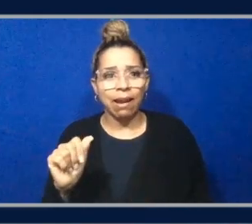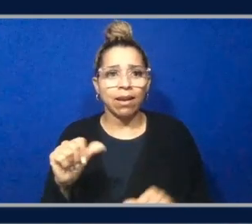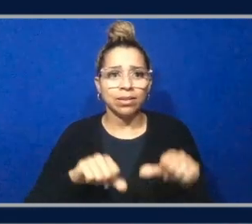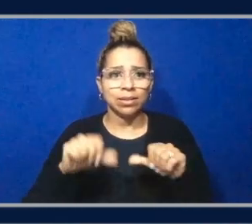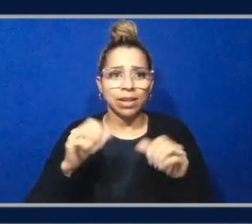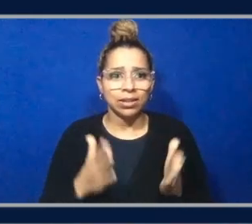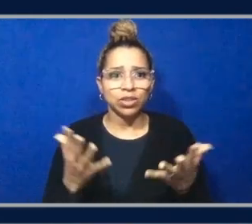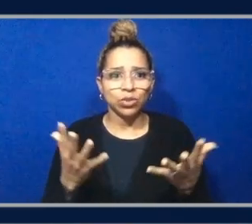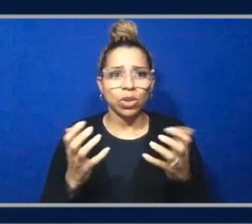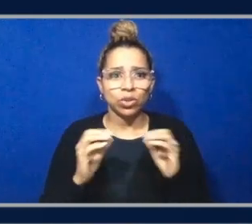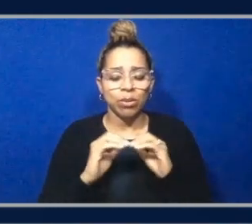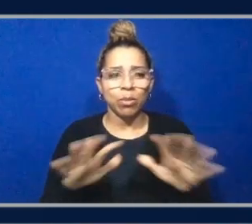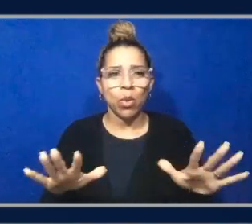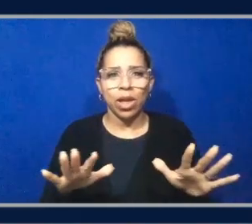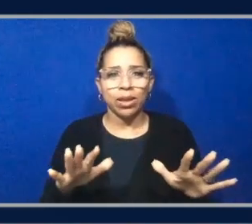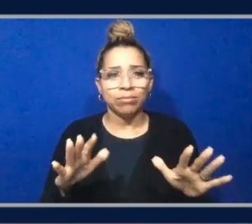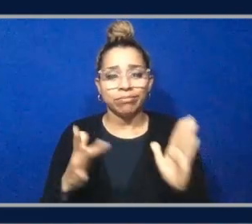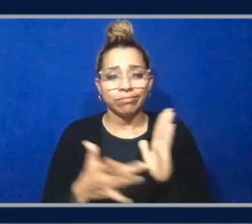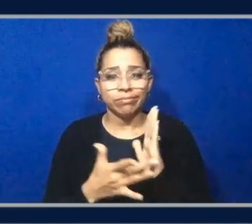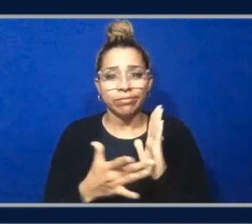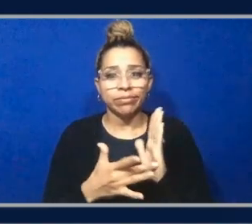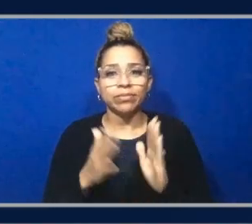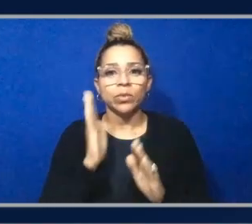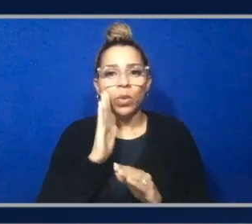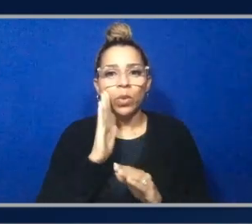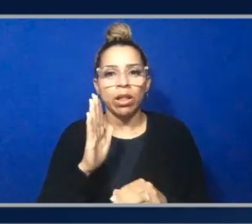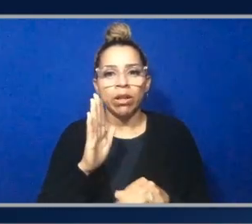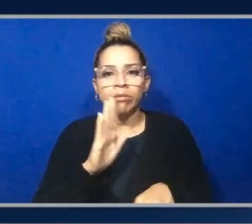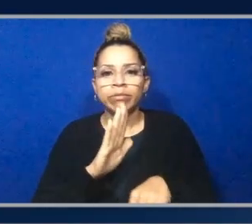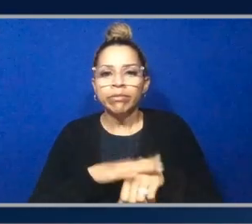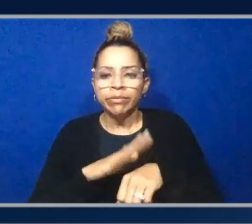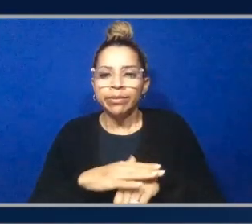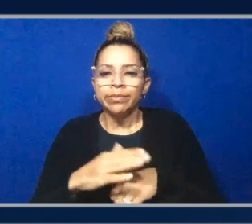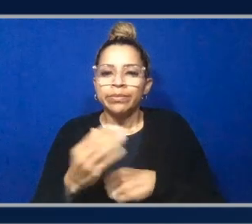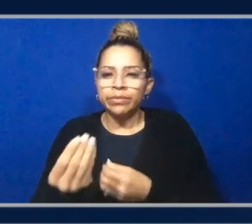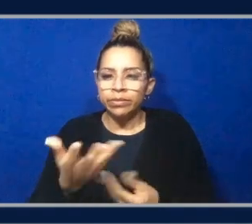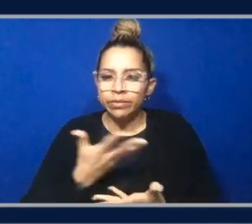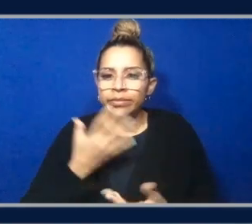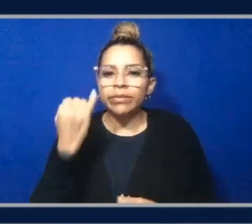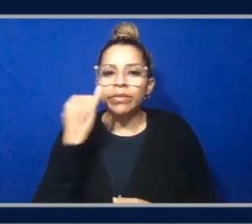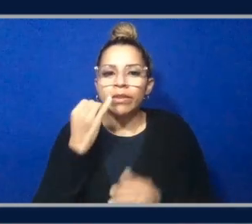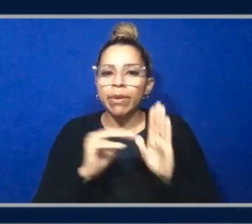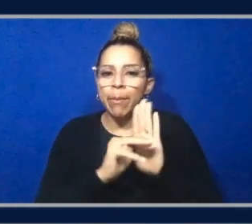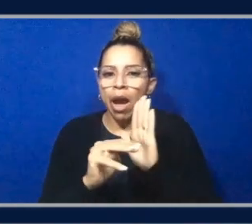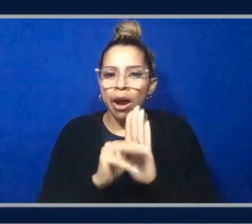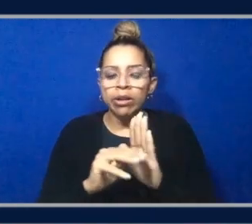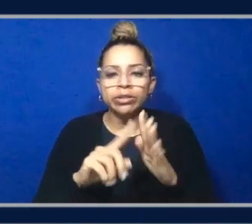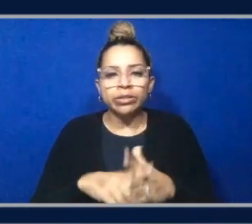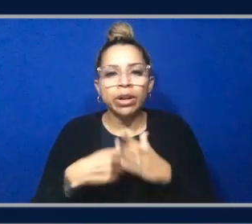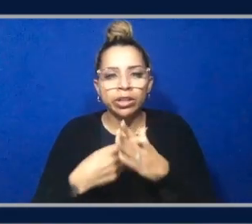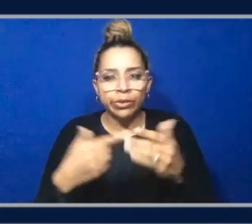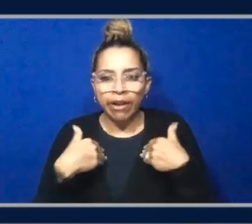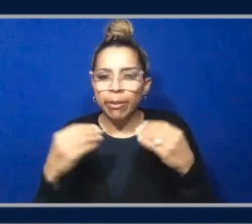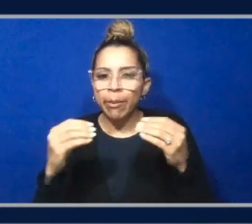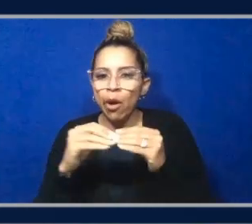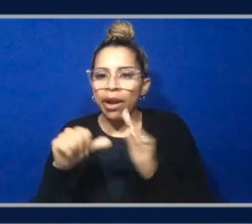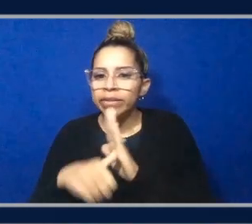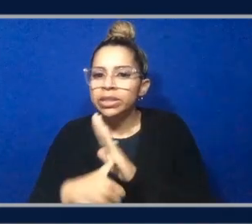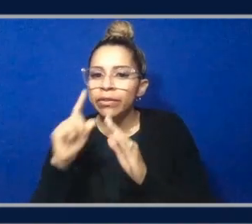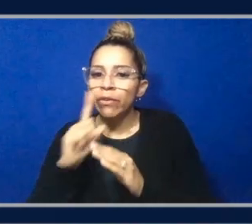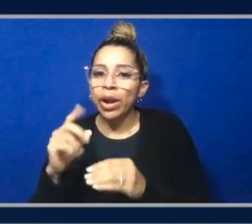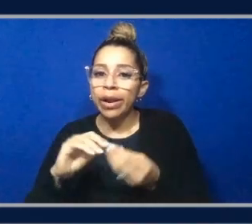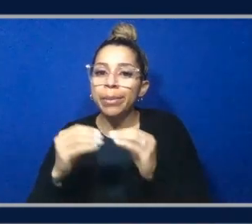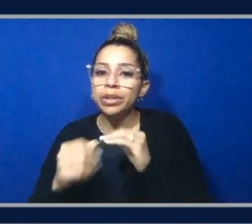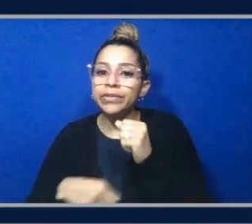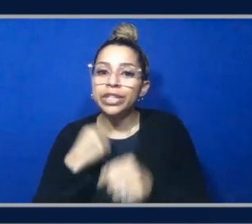mechanism that alerts if the model in production begins to place more emphasis on length of credit history than on personal income. So in other words, this is